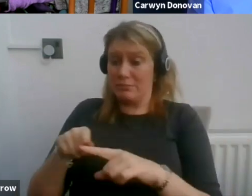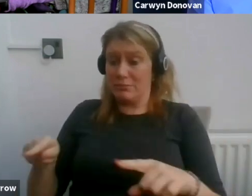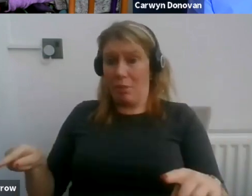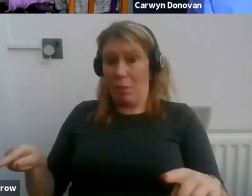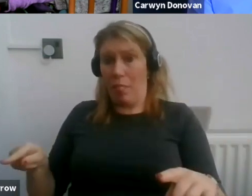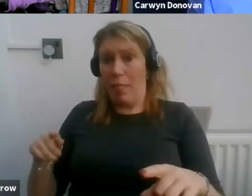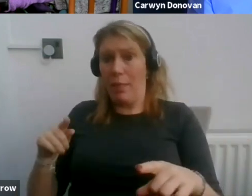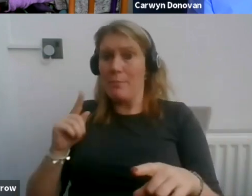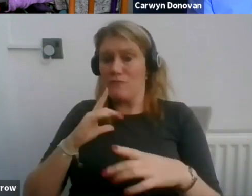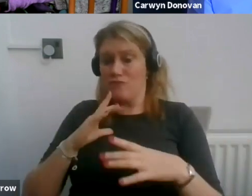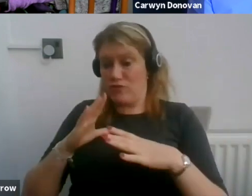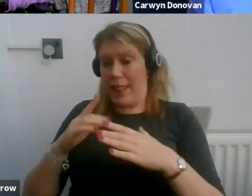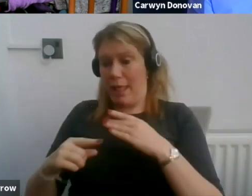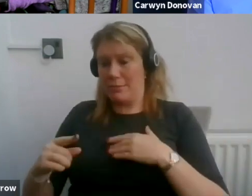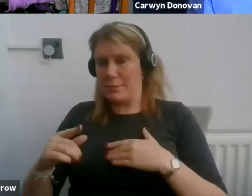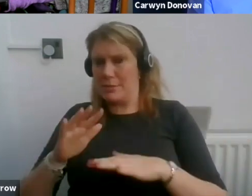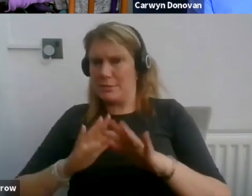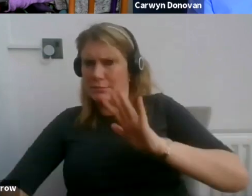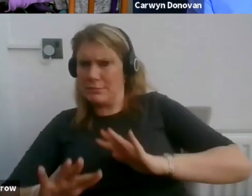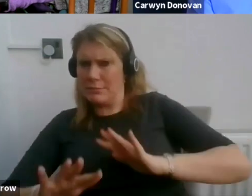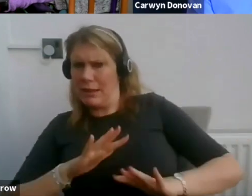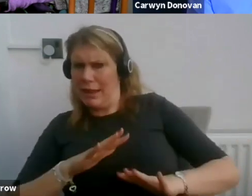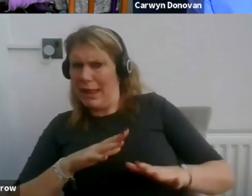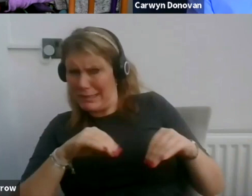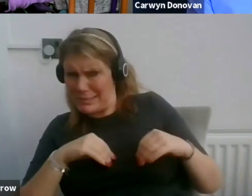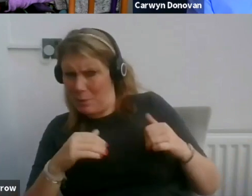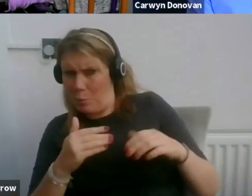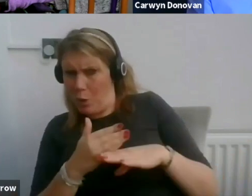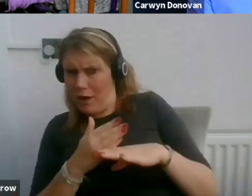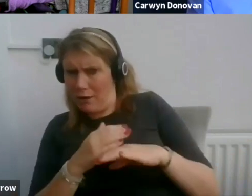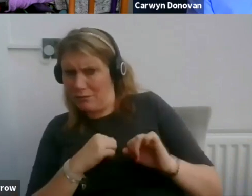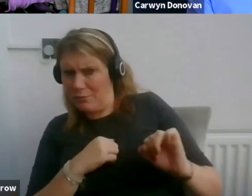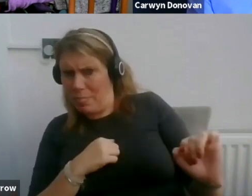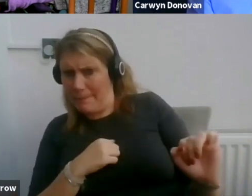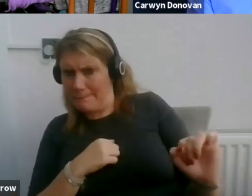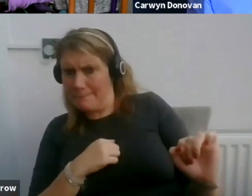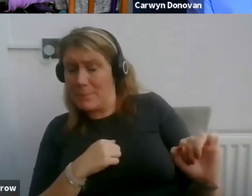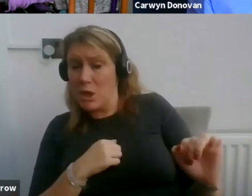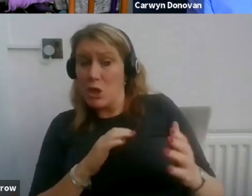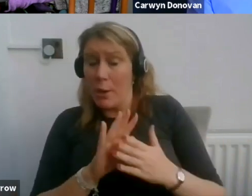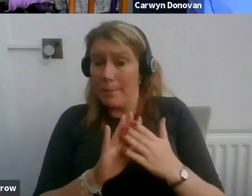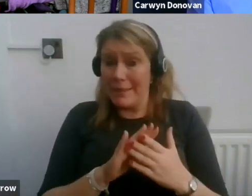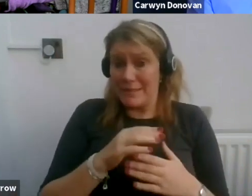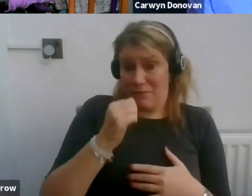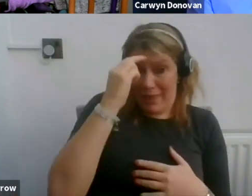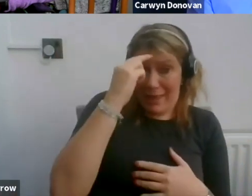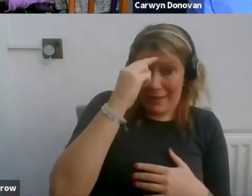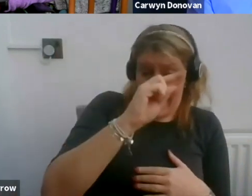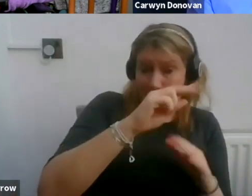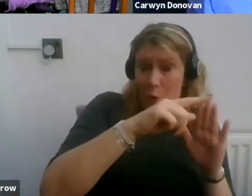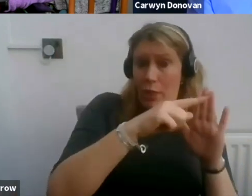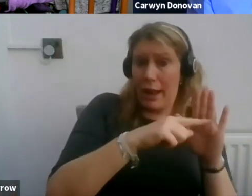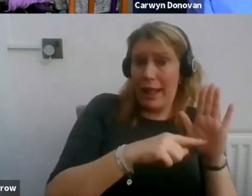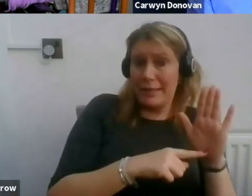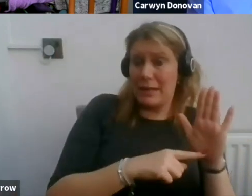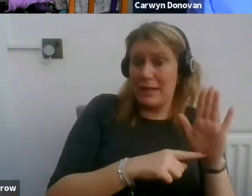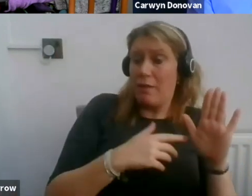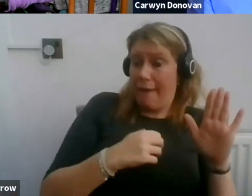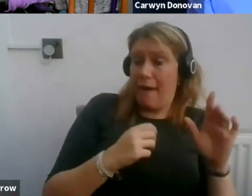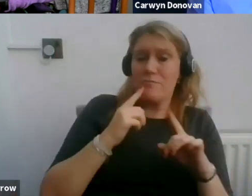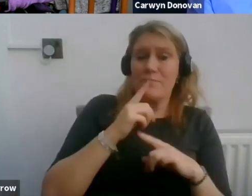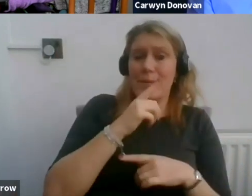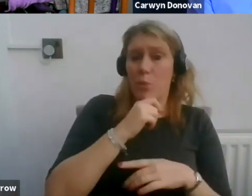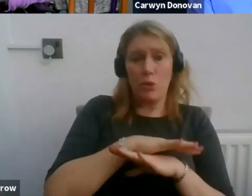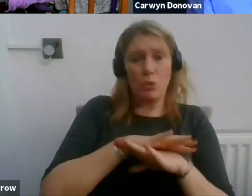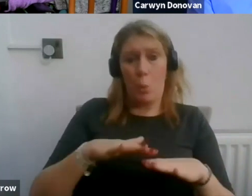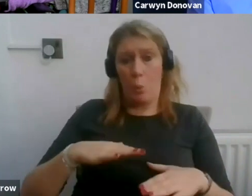relevant official before accepting work from them. Very soon, if they get on that list, they have people who do not want to work for